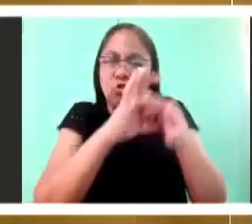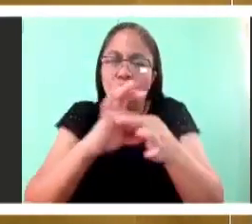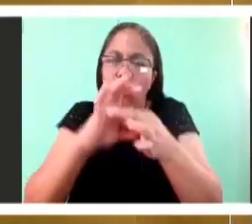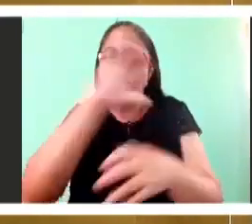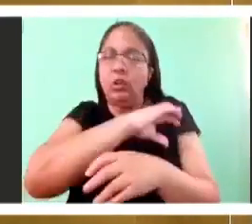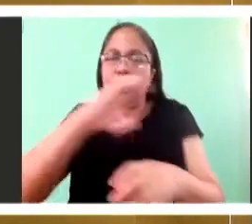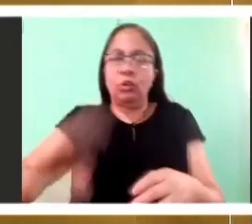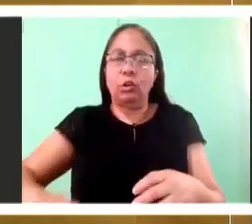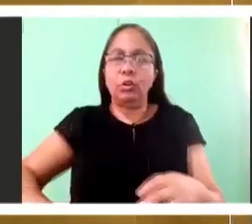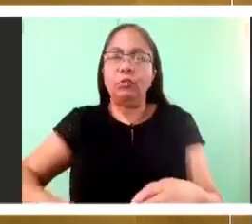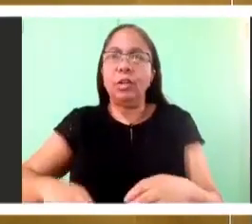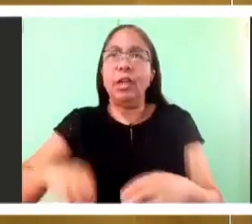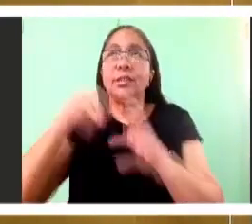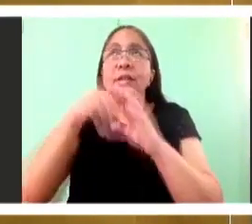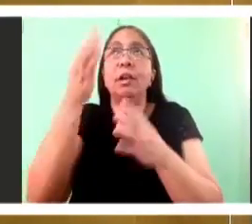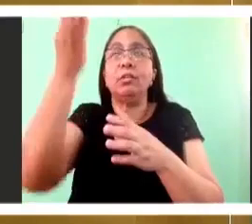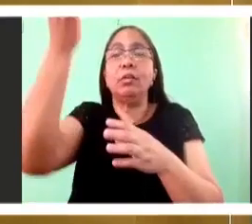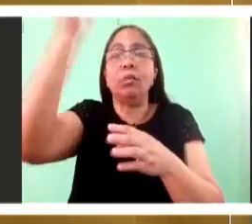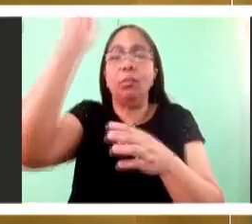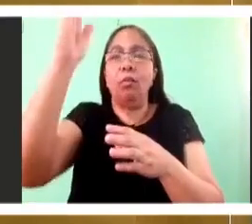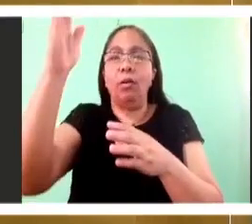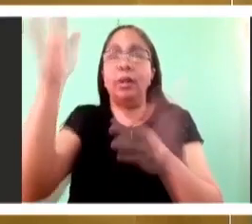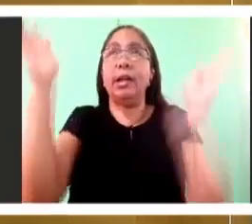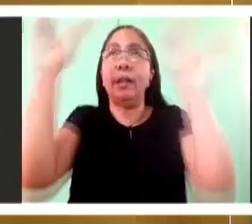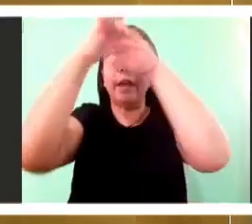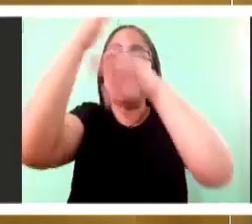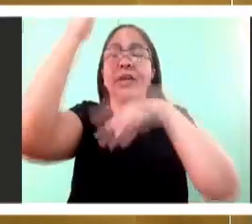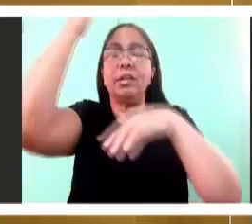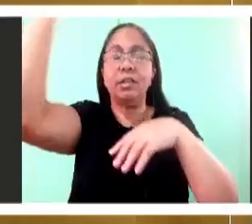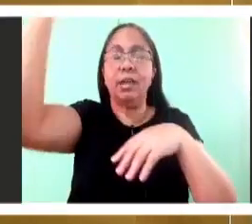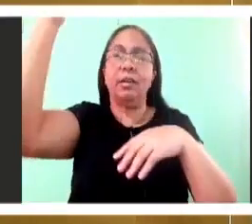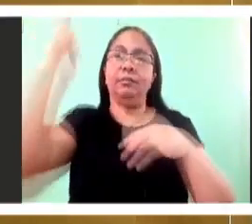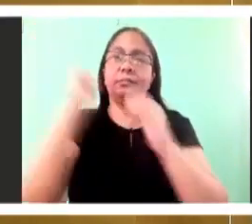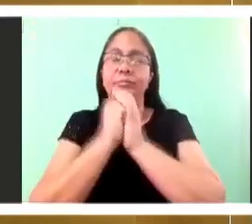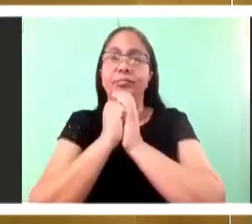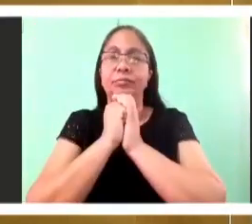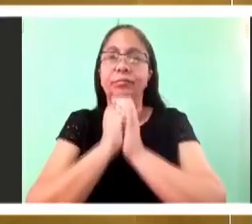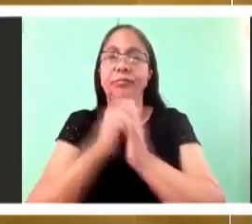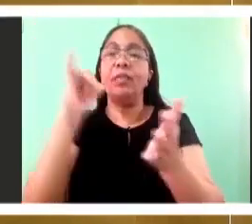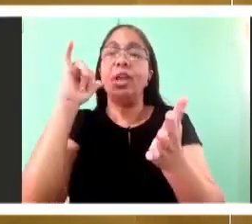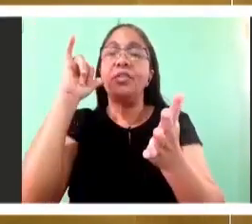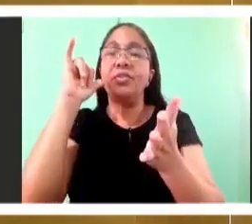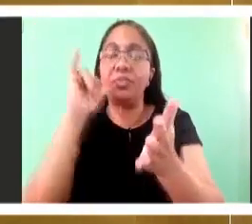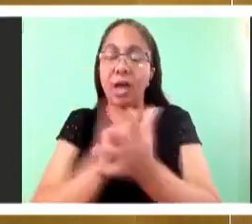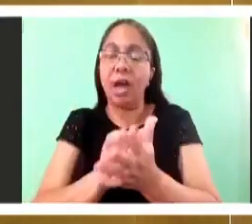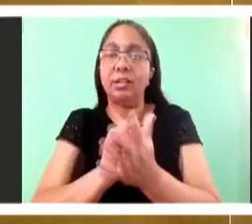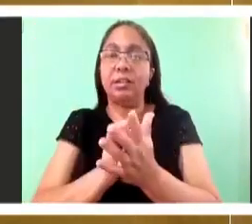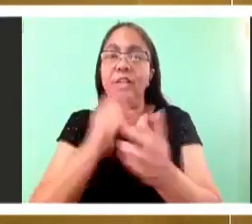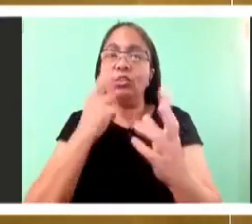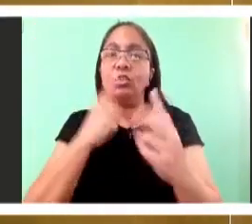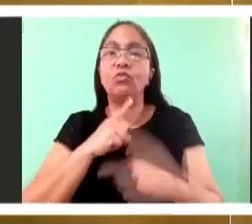Jesus Christ let us pray that we come to believe Amen